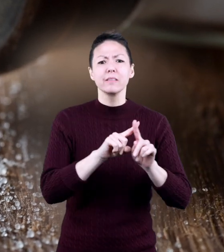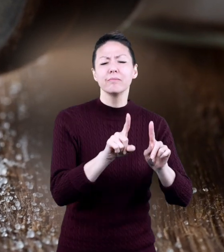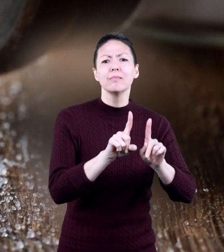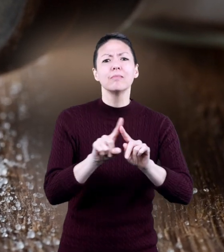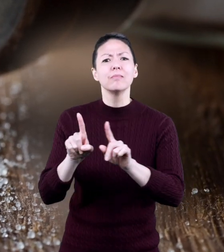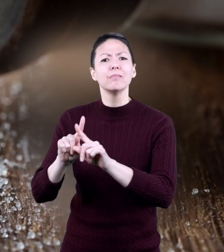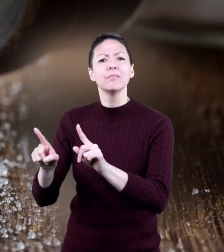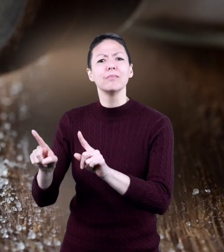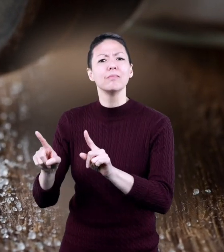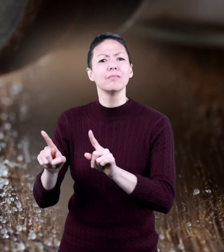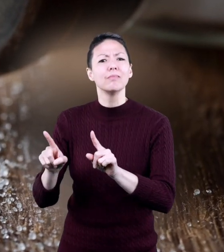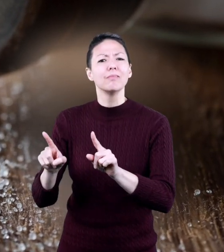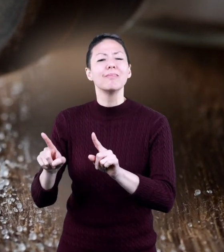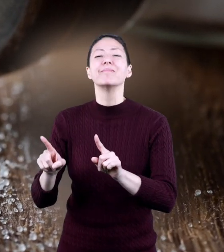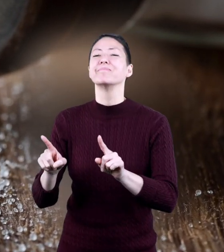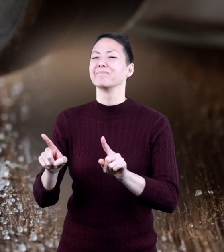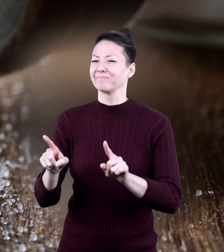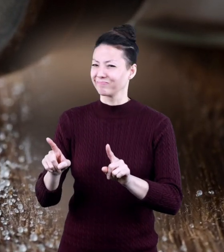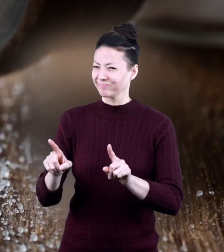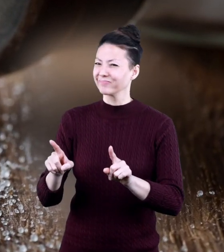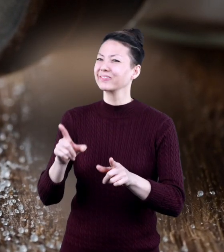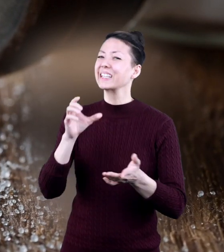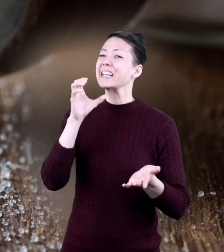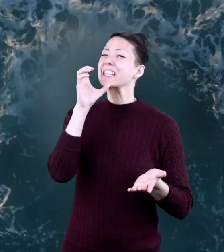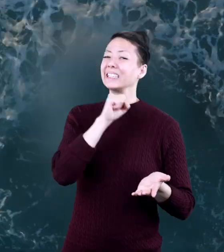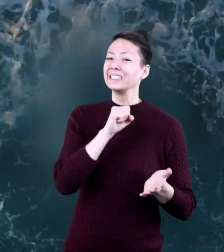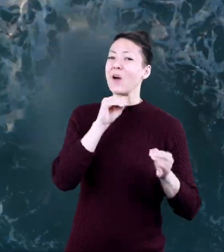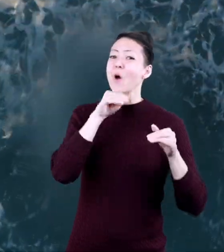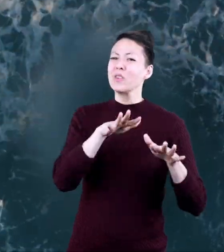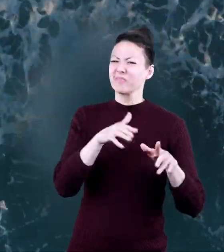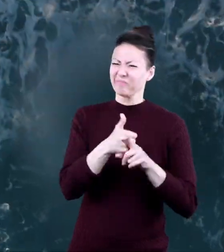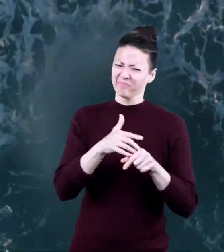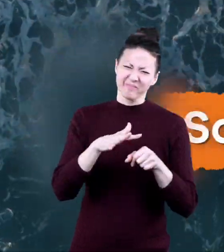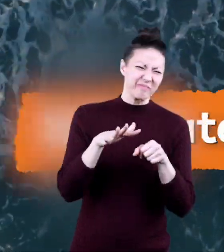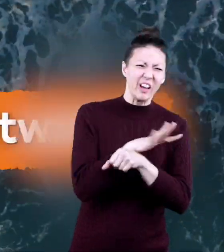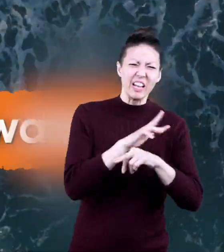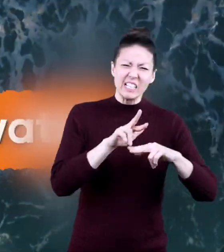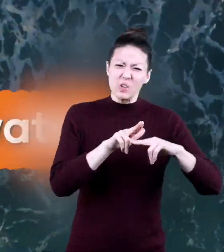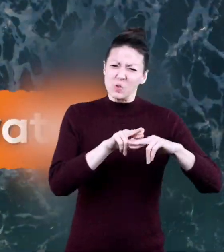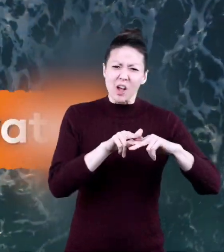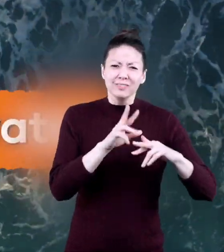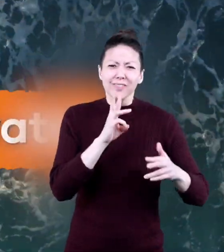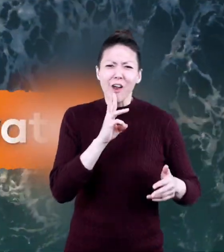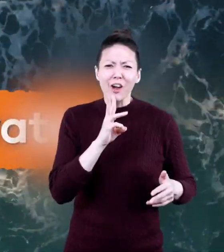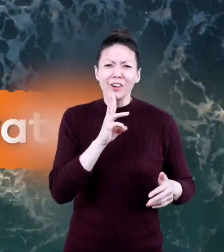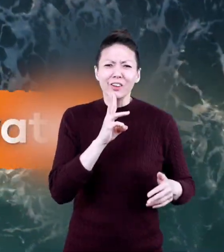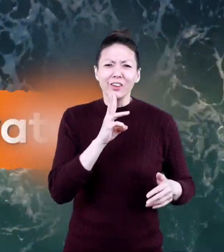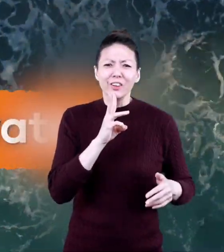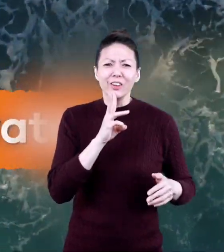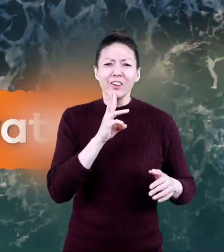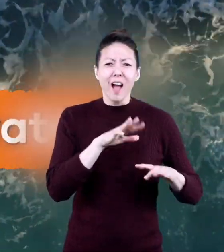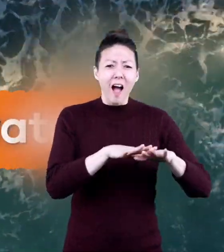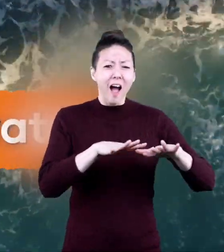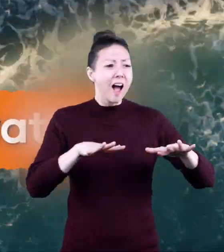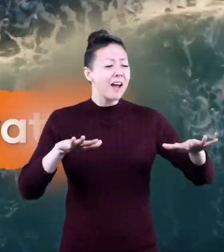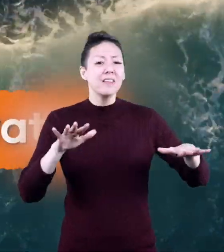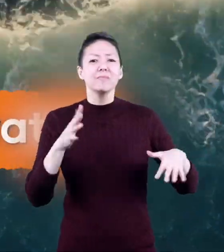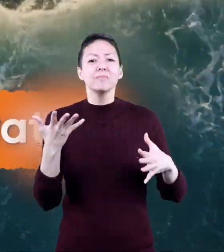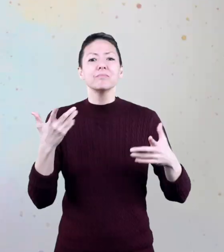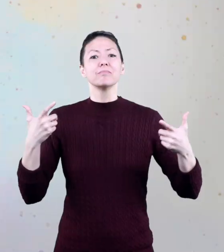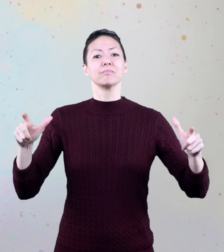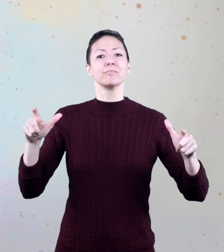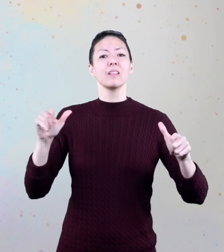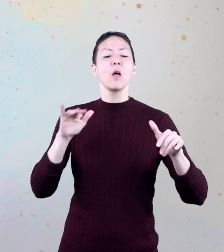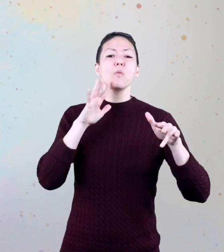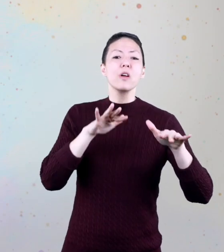streams different yep you guessed it oceans are filled with salt water while bodies of